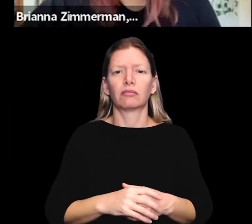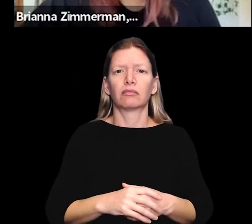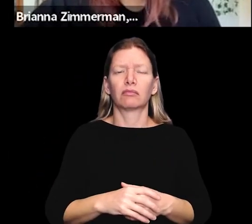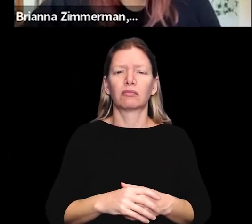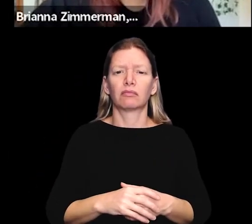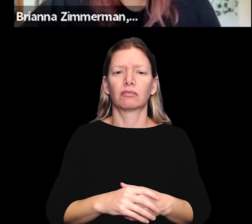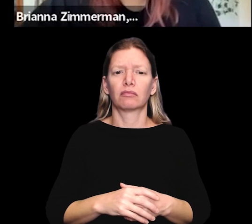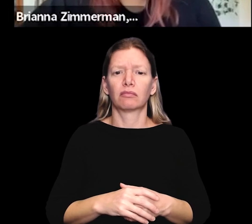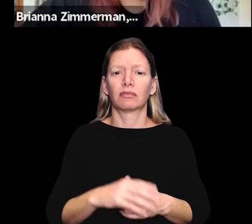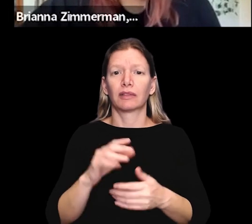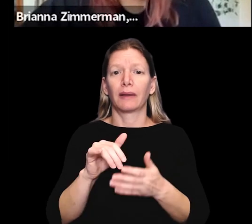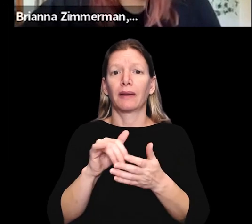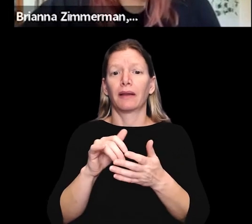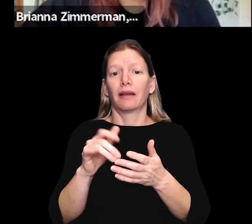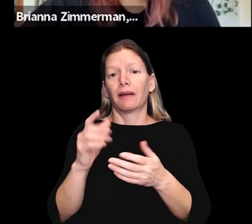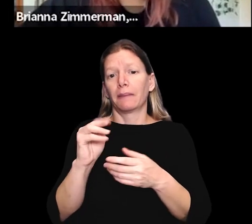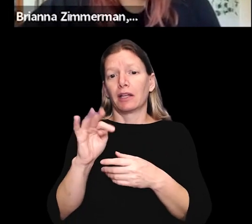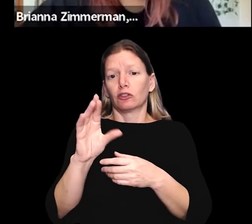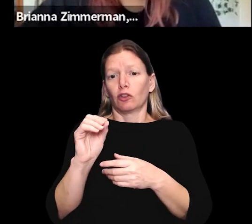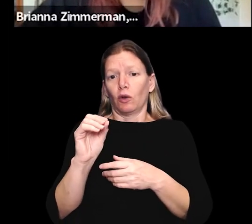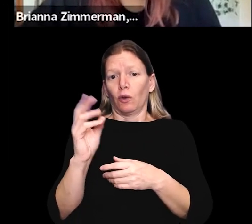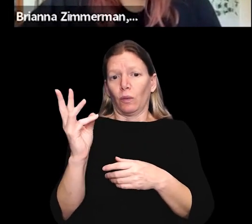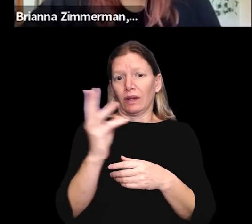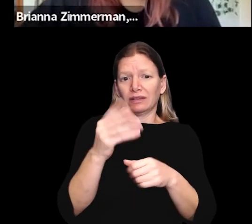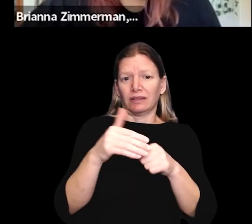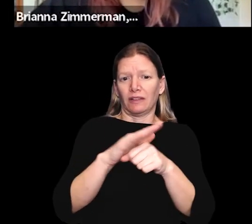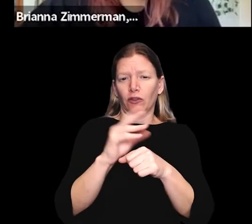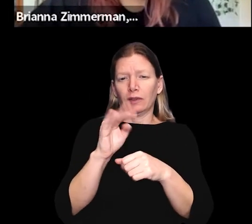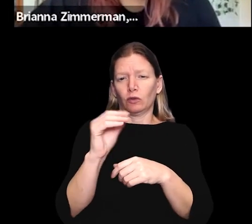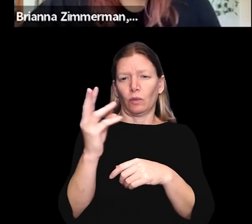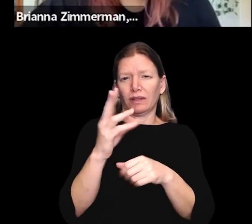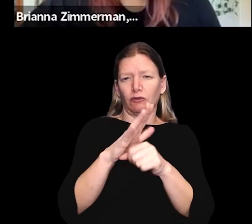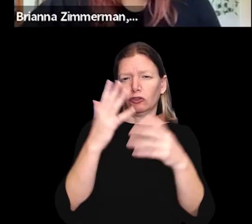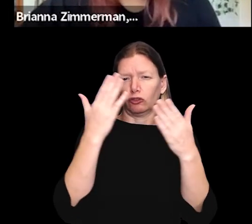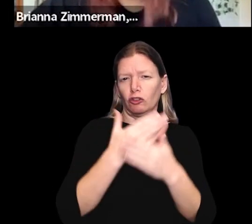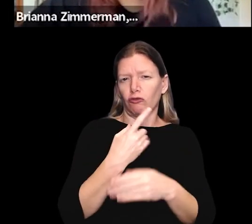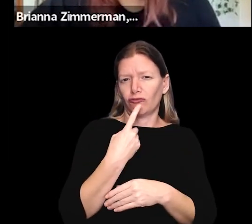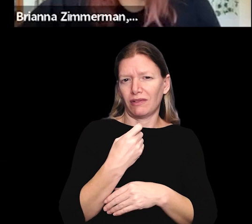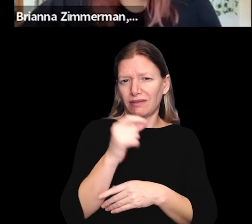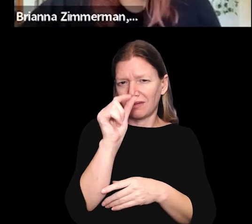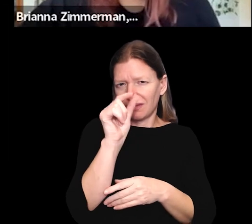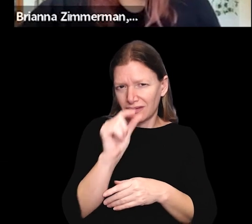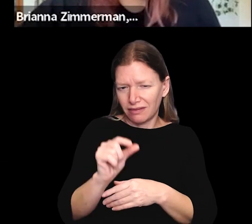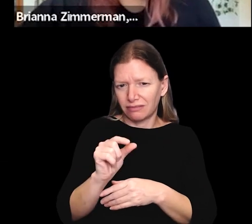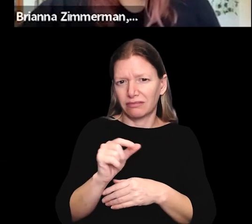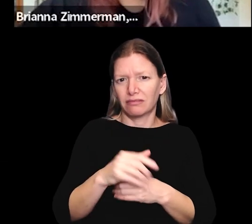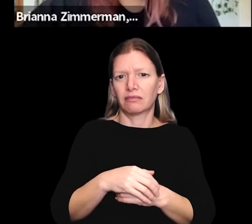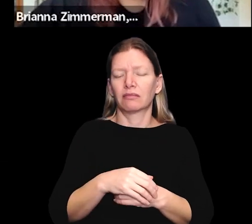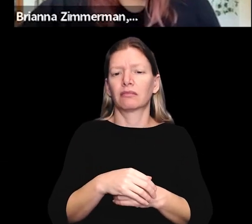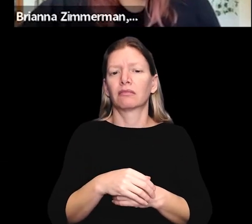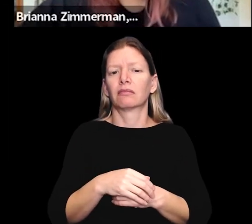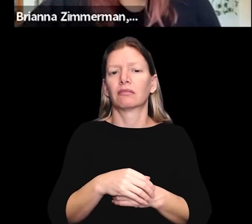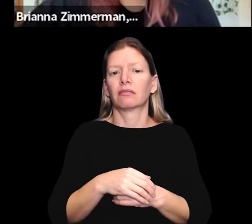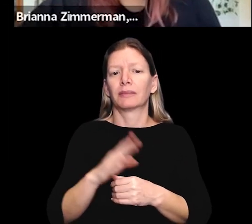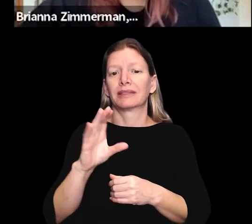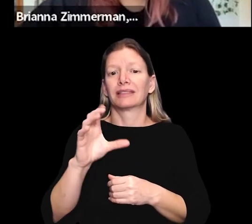of teal. We have Metro West covering the Metro West area and dark